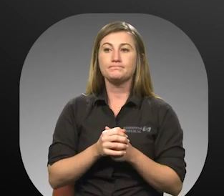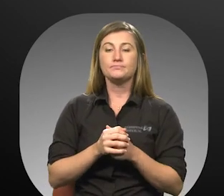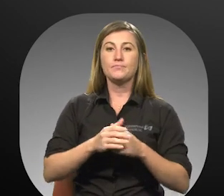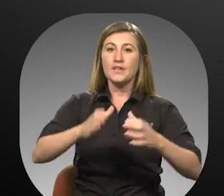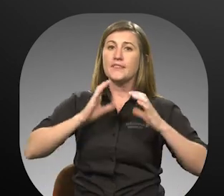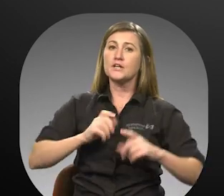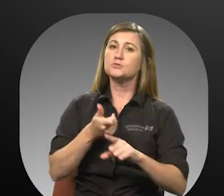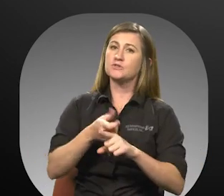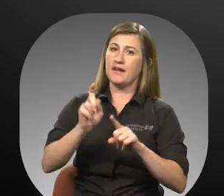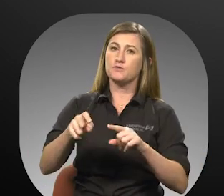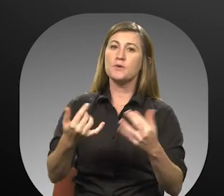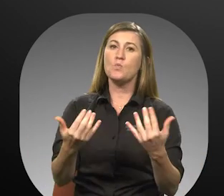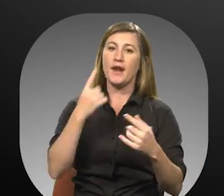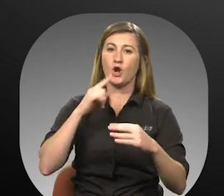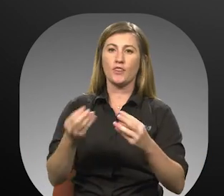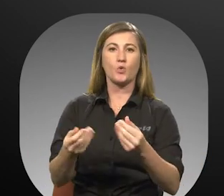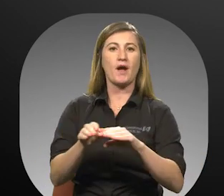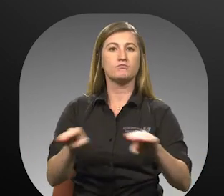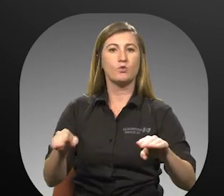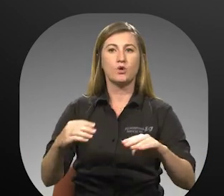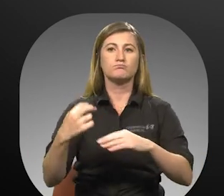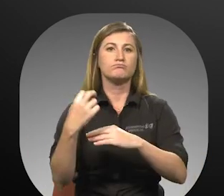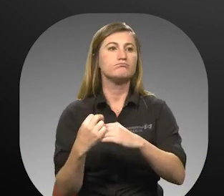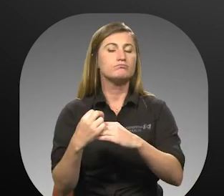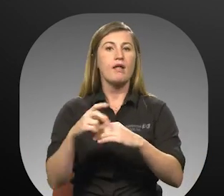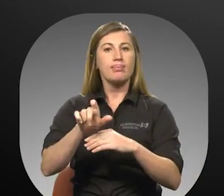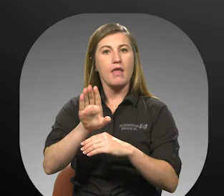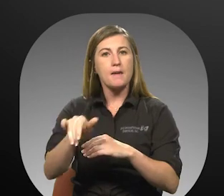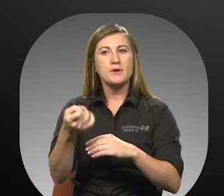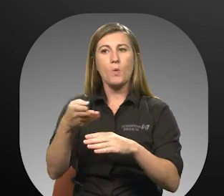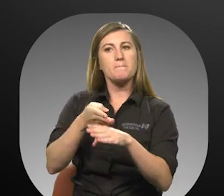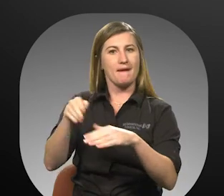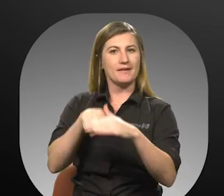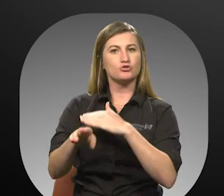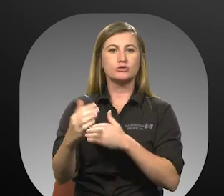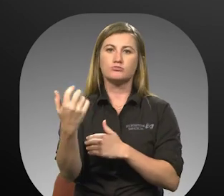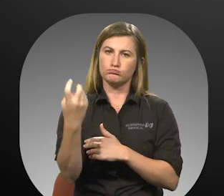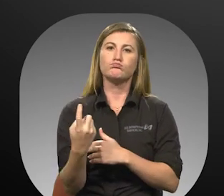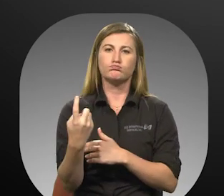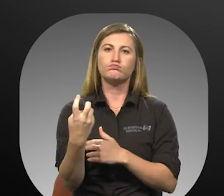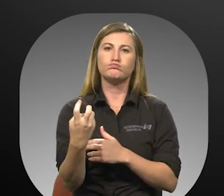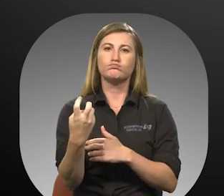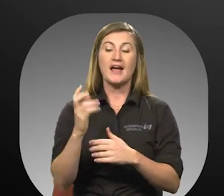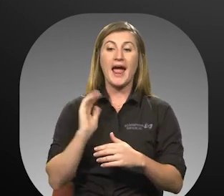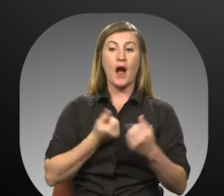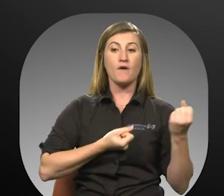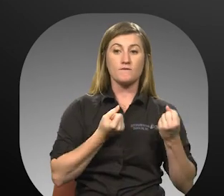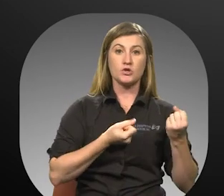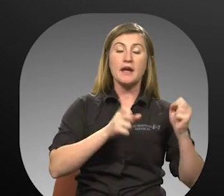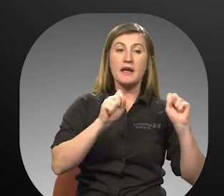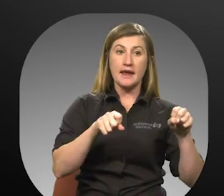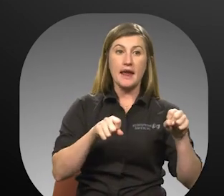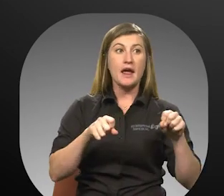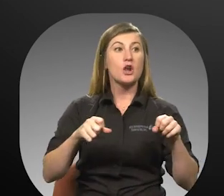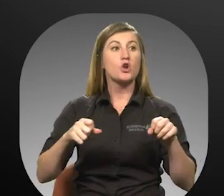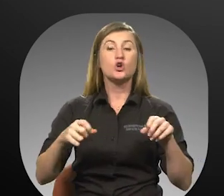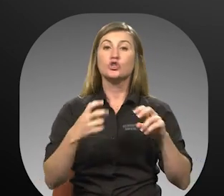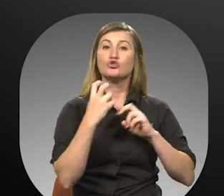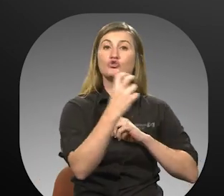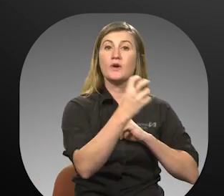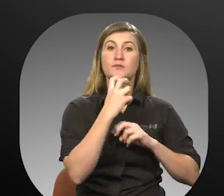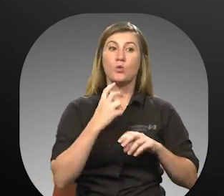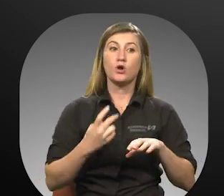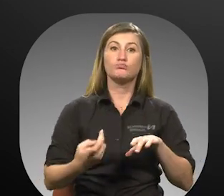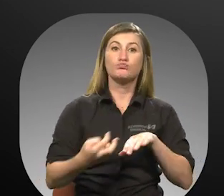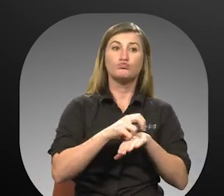the ground floor, in the lobby, or at the main entrance. Our vehicles are equipped to transport wheelchairs or scooters. However,